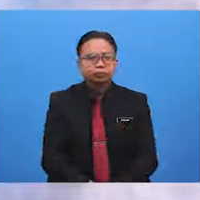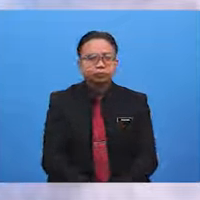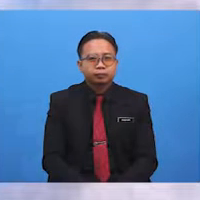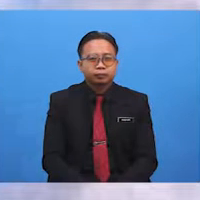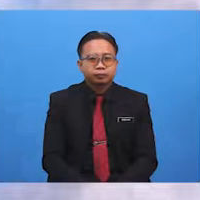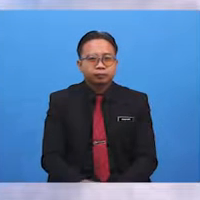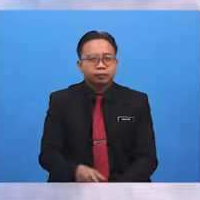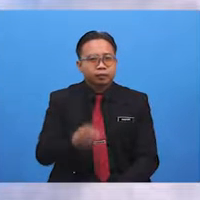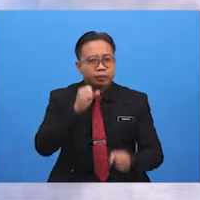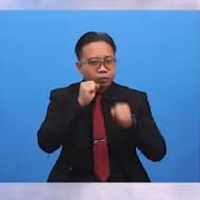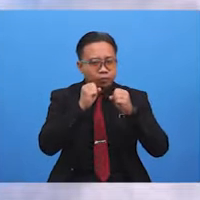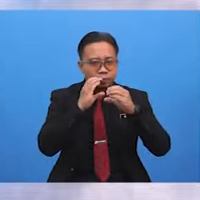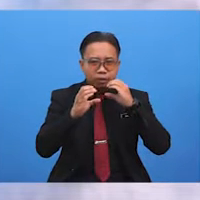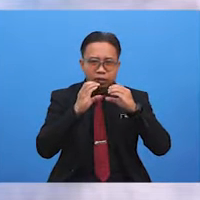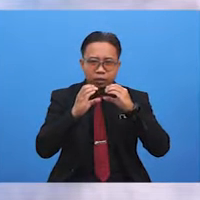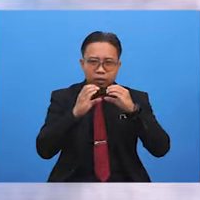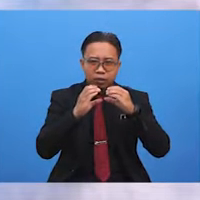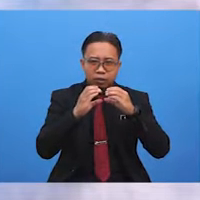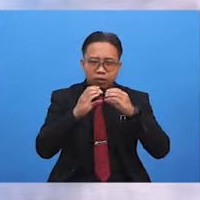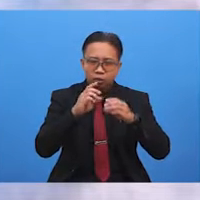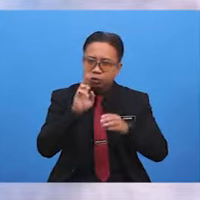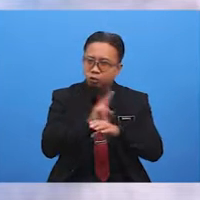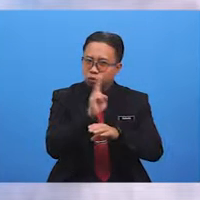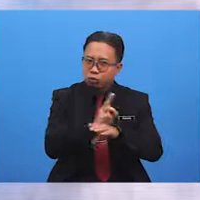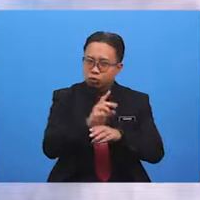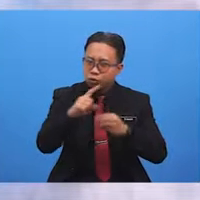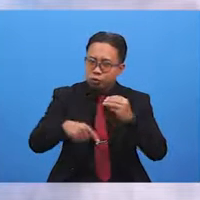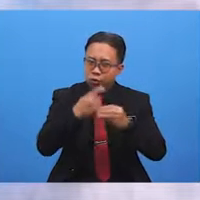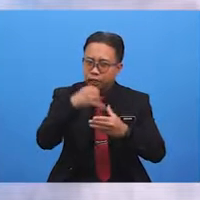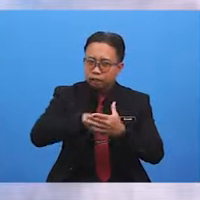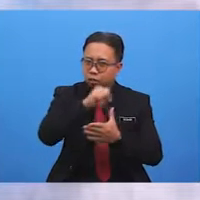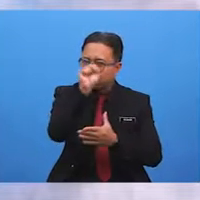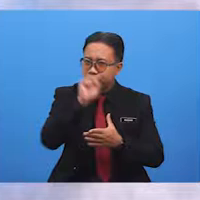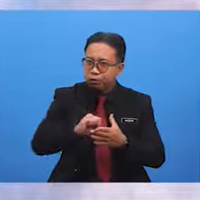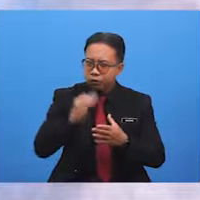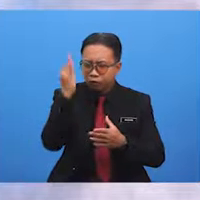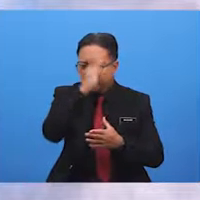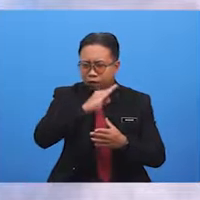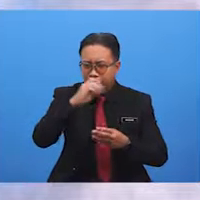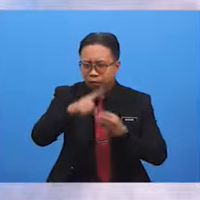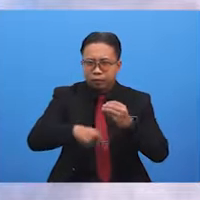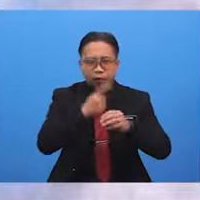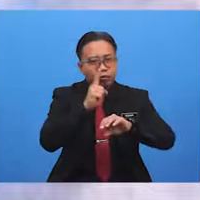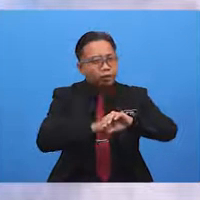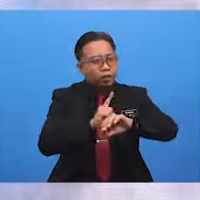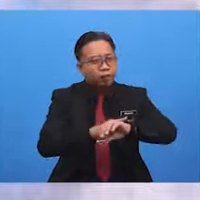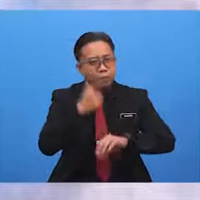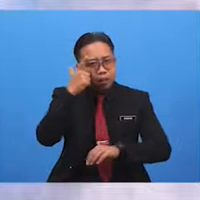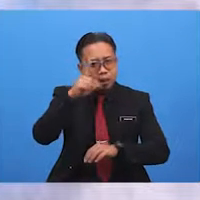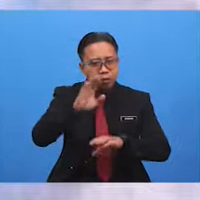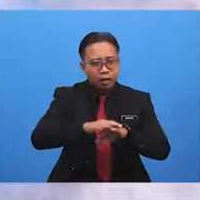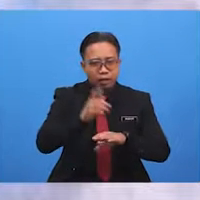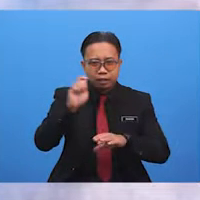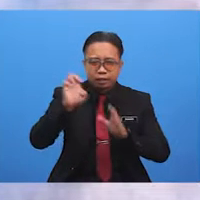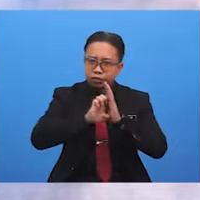Speaking of time, we use when in a question to find out about time. Look at this